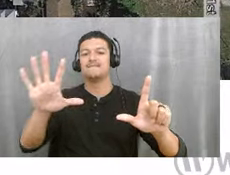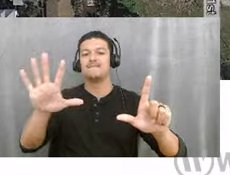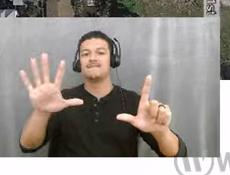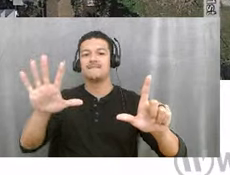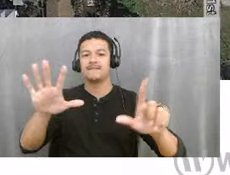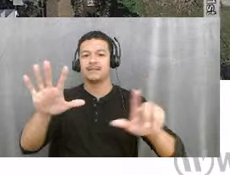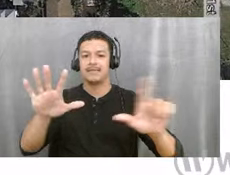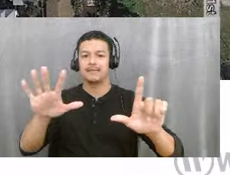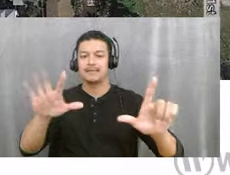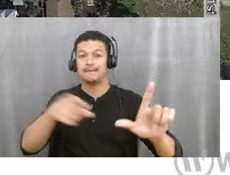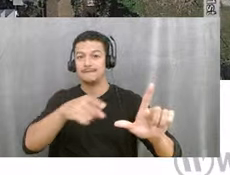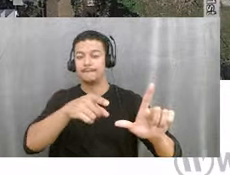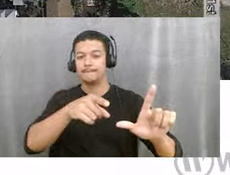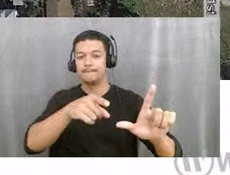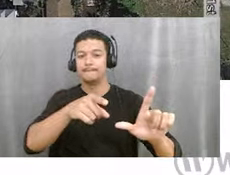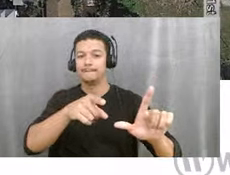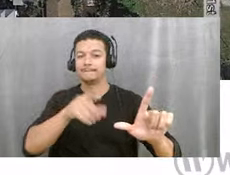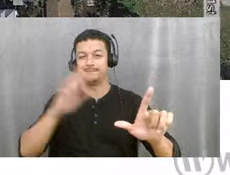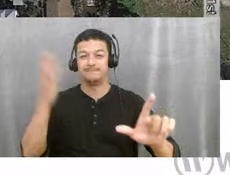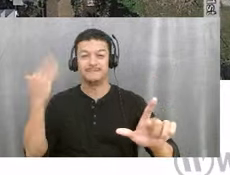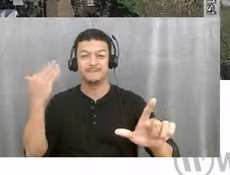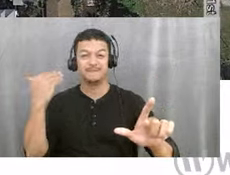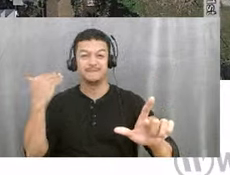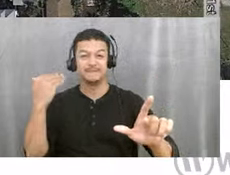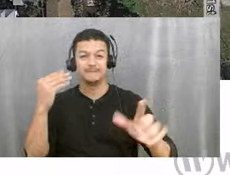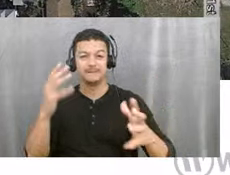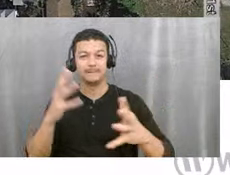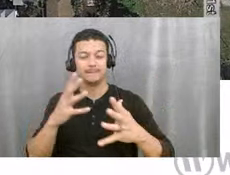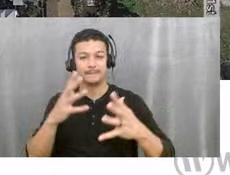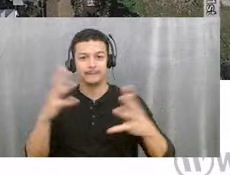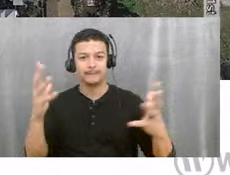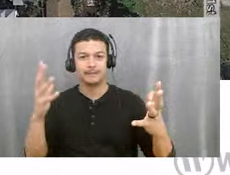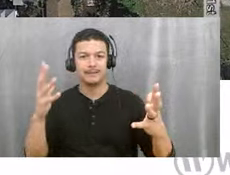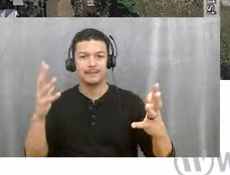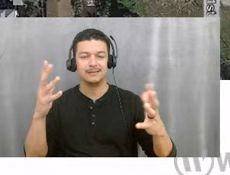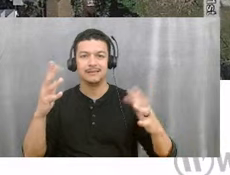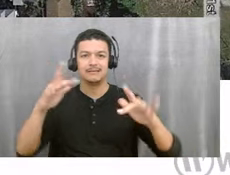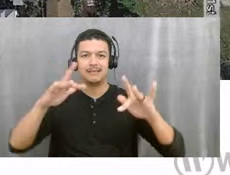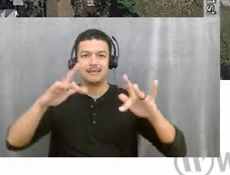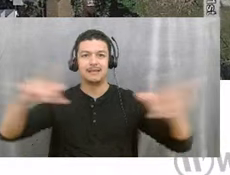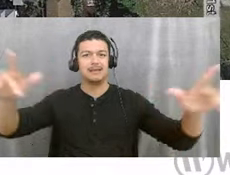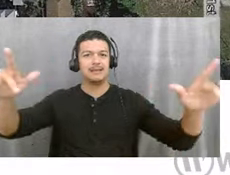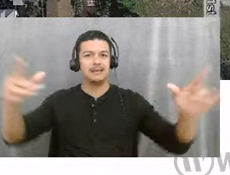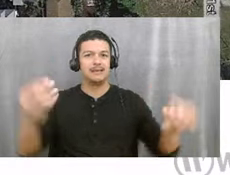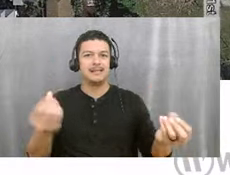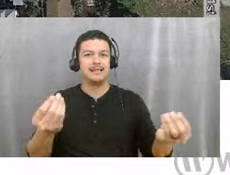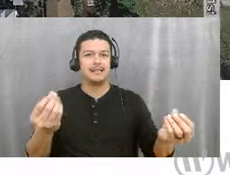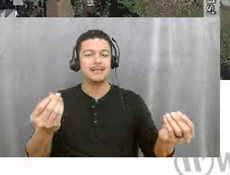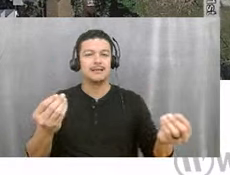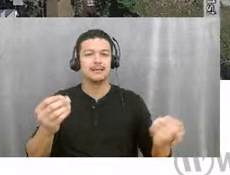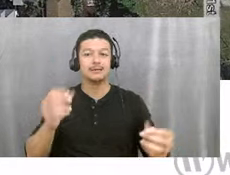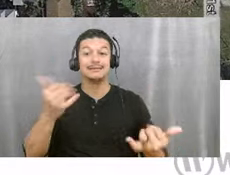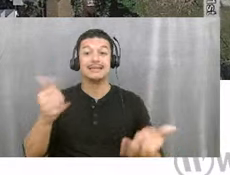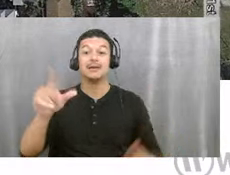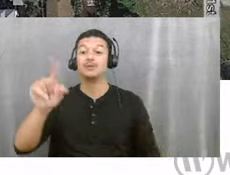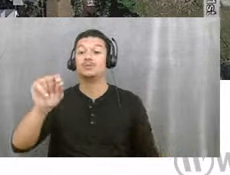You know, it was even then there were a lot of vacant pieces of land, as you can see, obviously in 2022, as sites have been acquired,